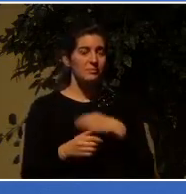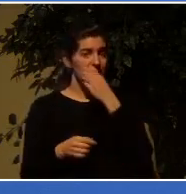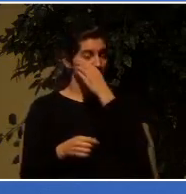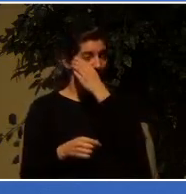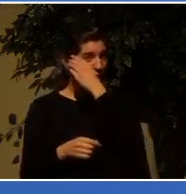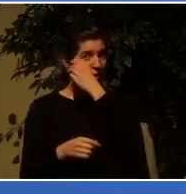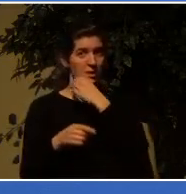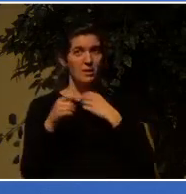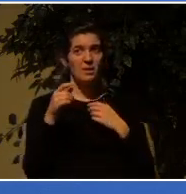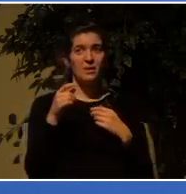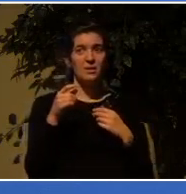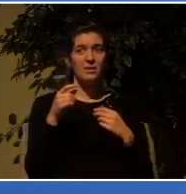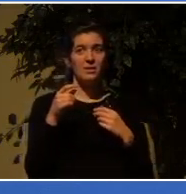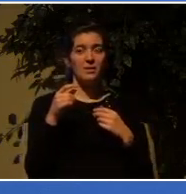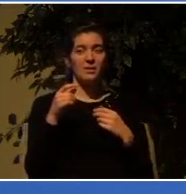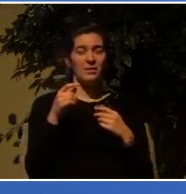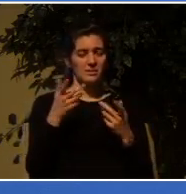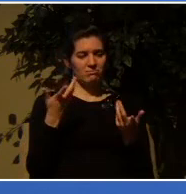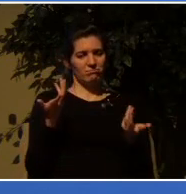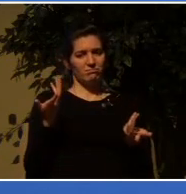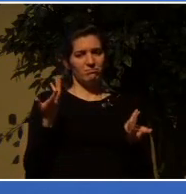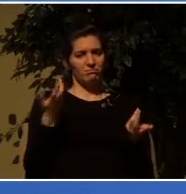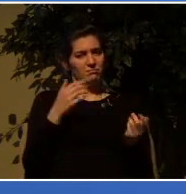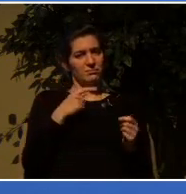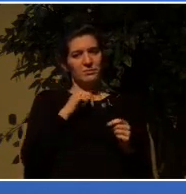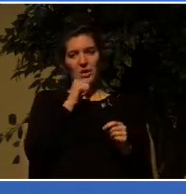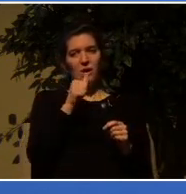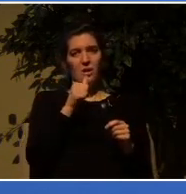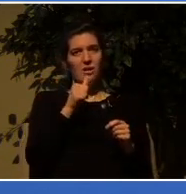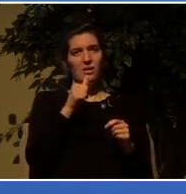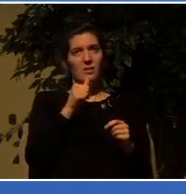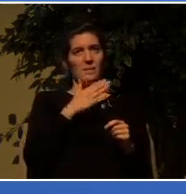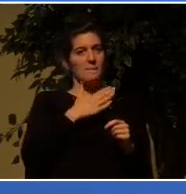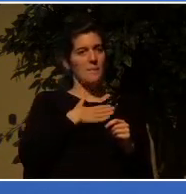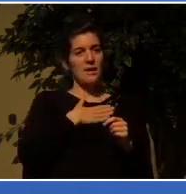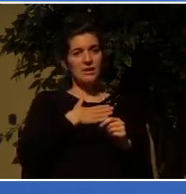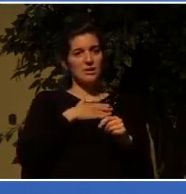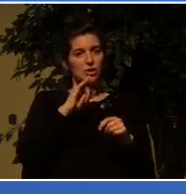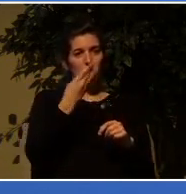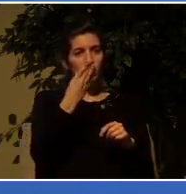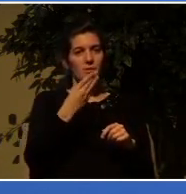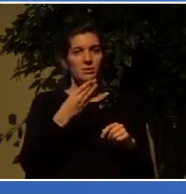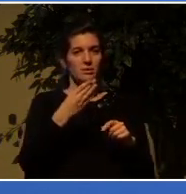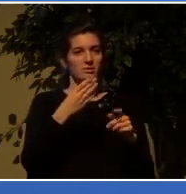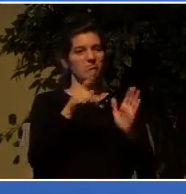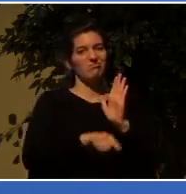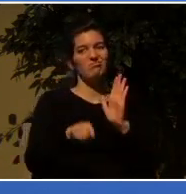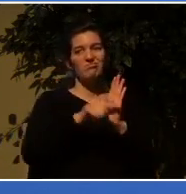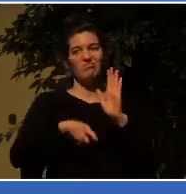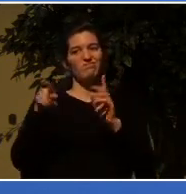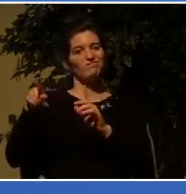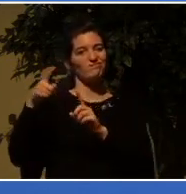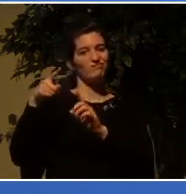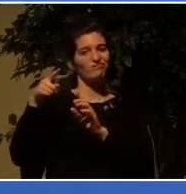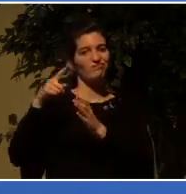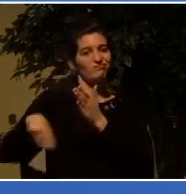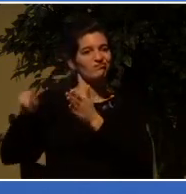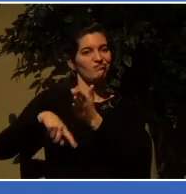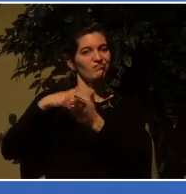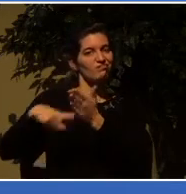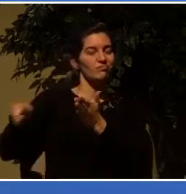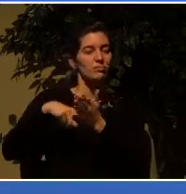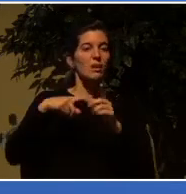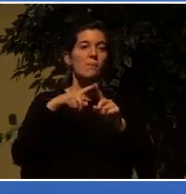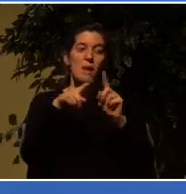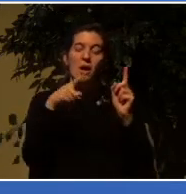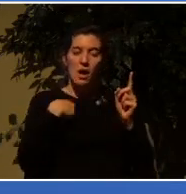all indignant in wrong ways, but it is my job to alert you to the fact we live with the spirit of the